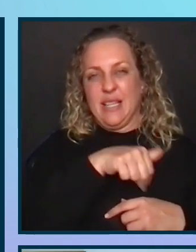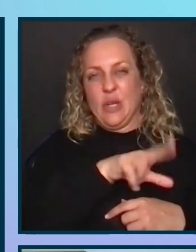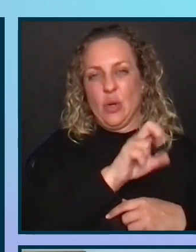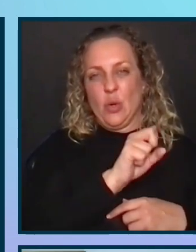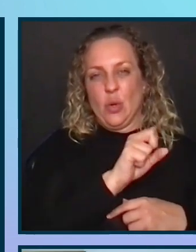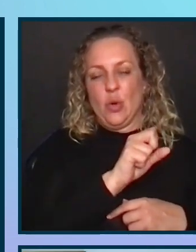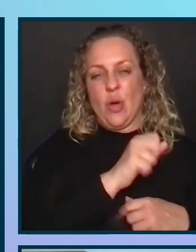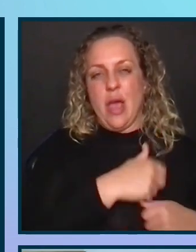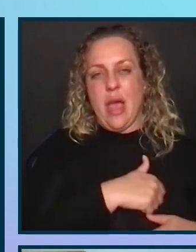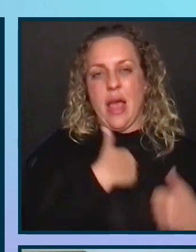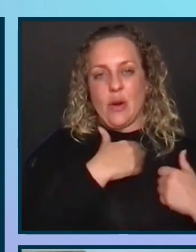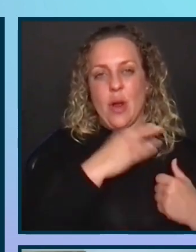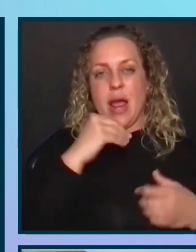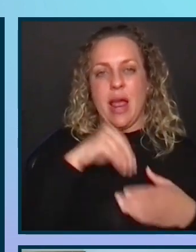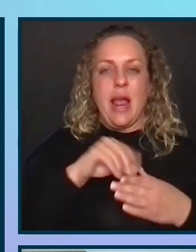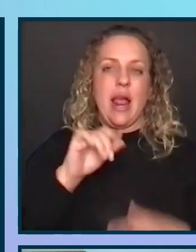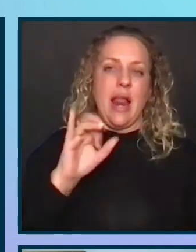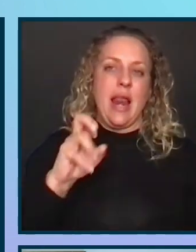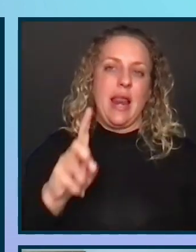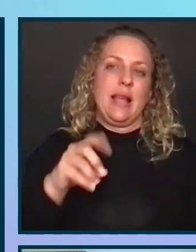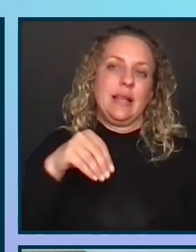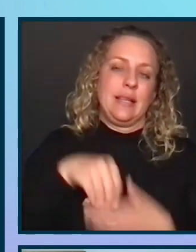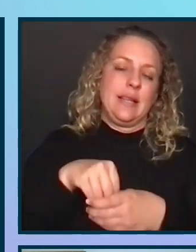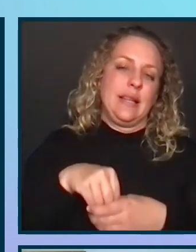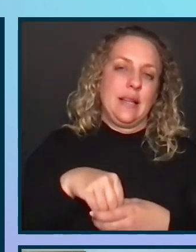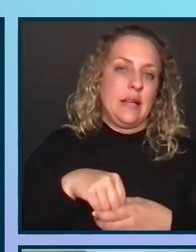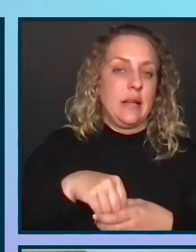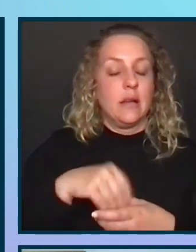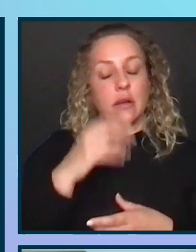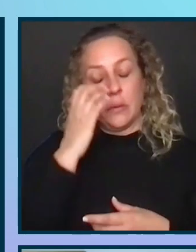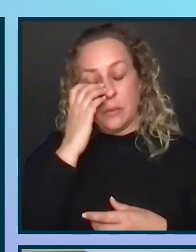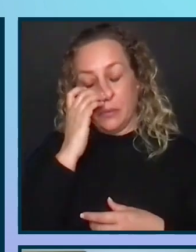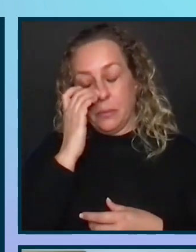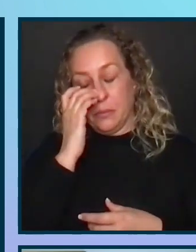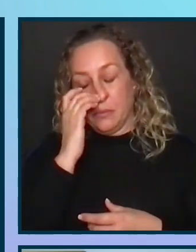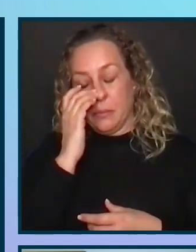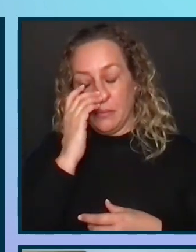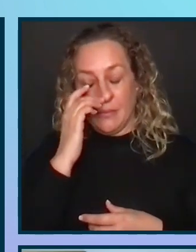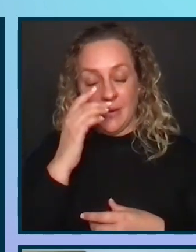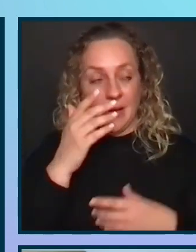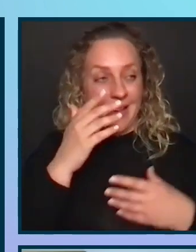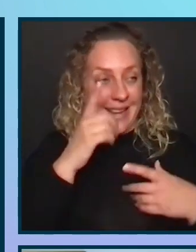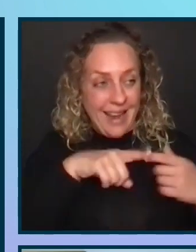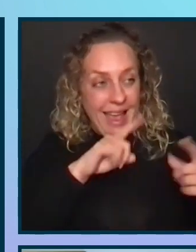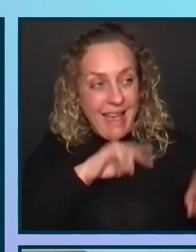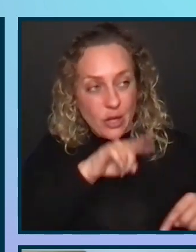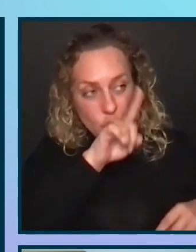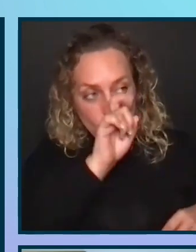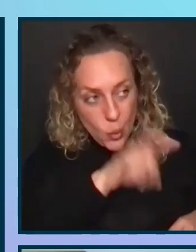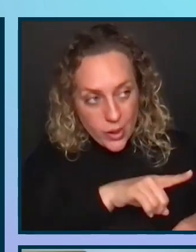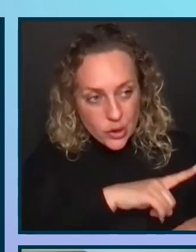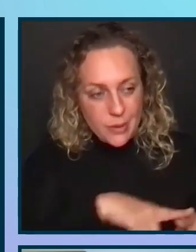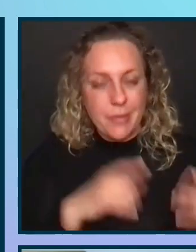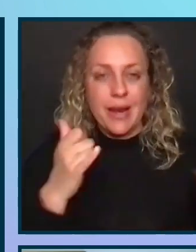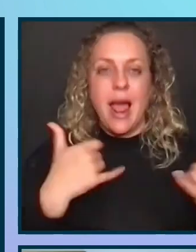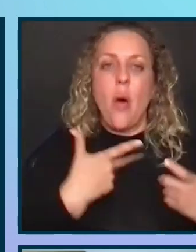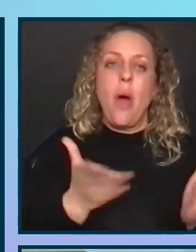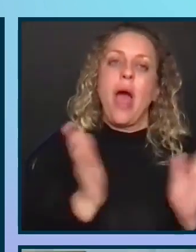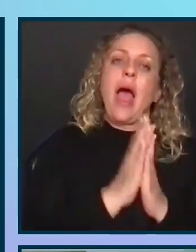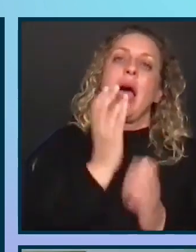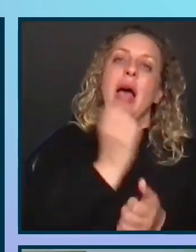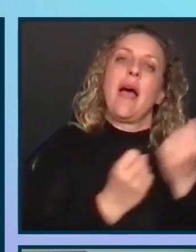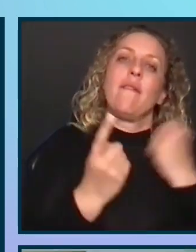both on LinkedIn, if we don't get to your questions in this question time. But with that, Heidi and I would love to ask everybody,